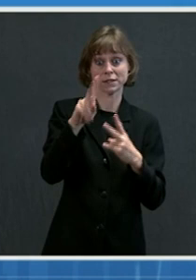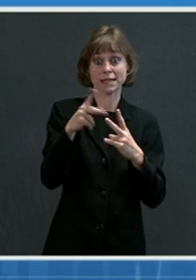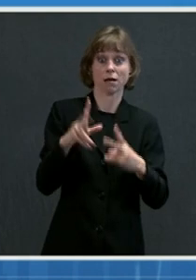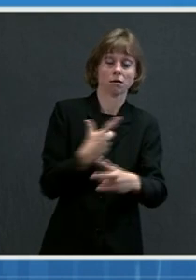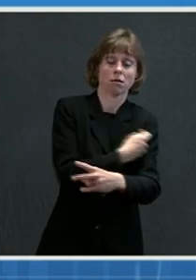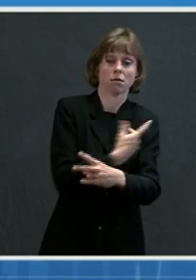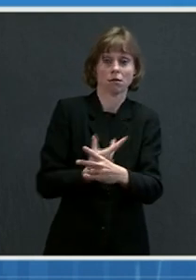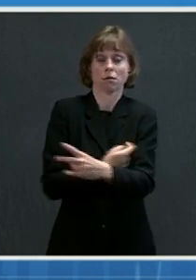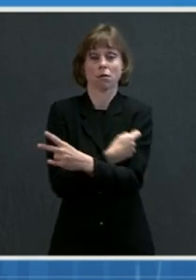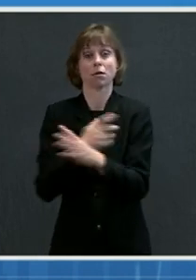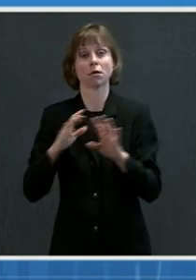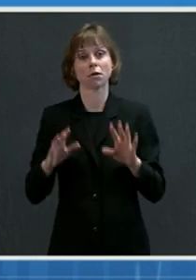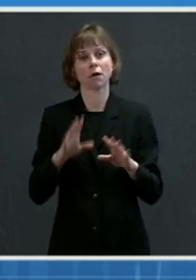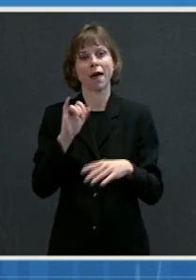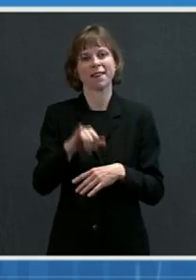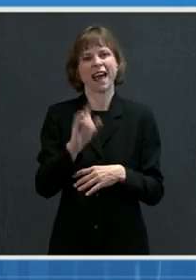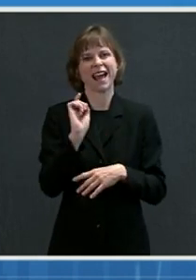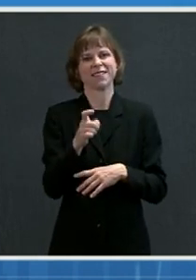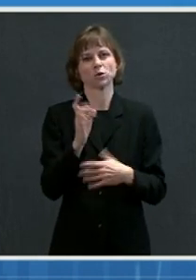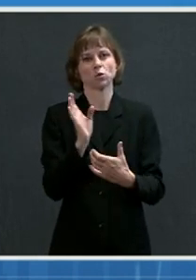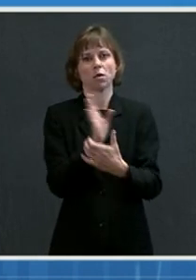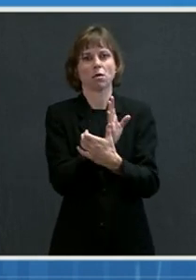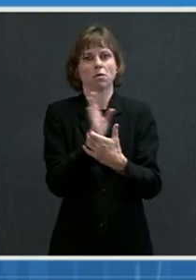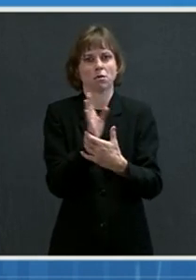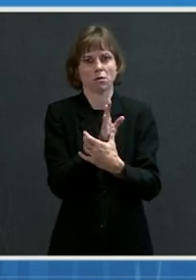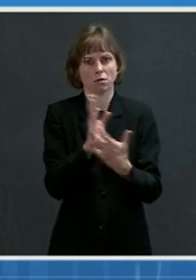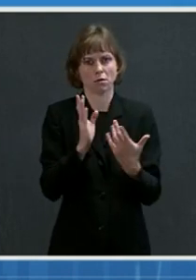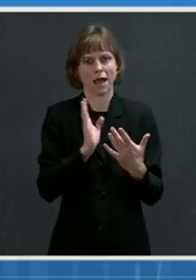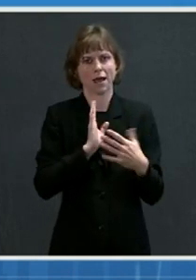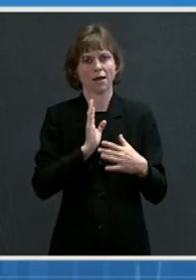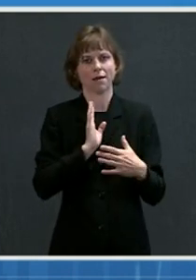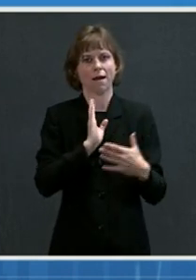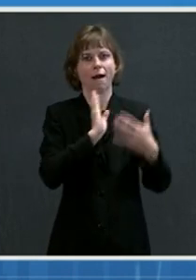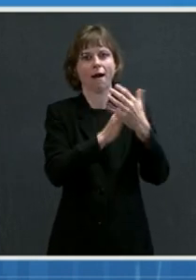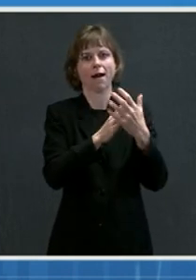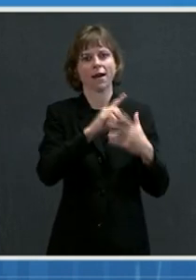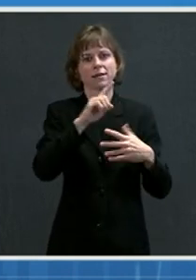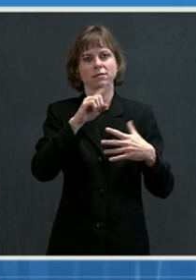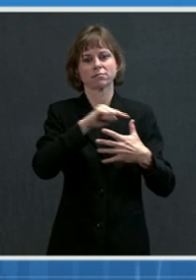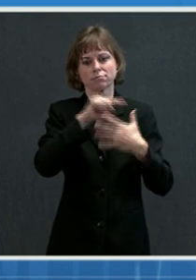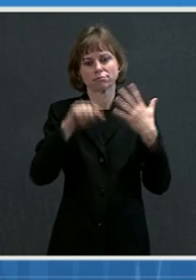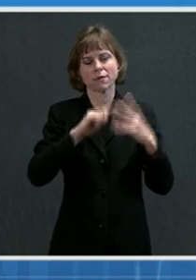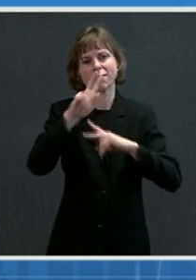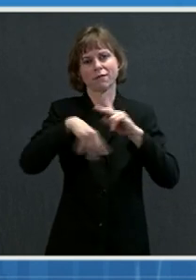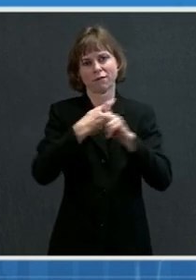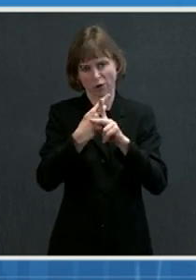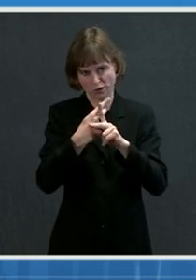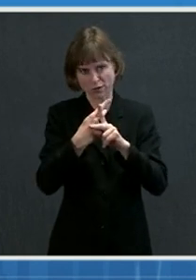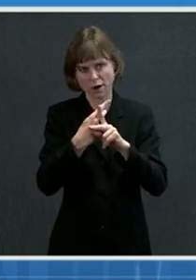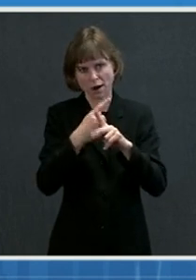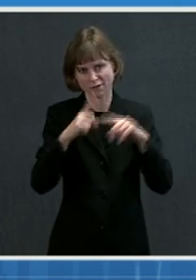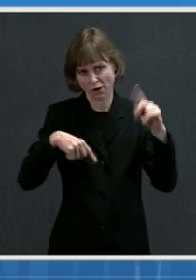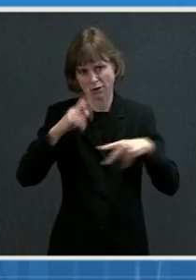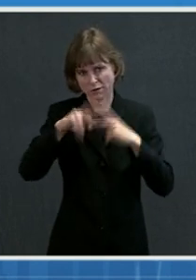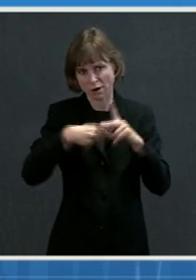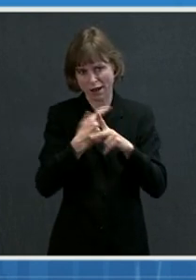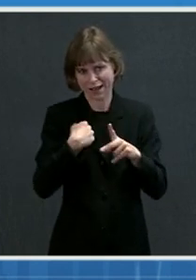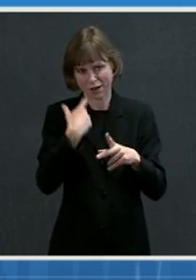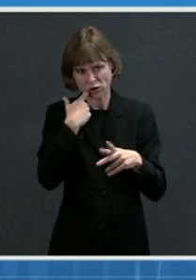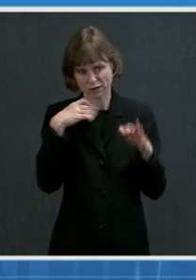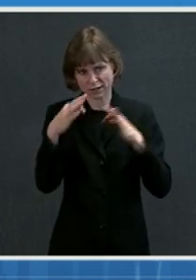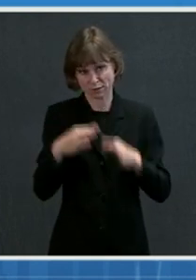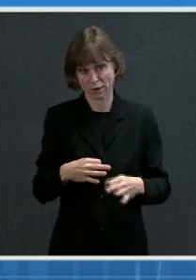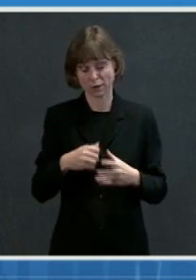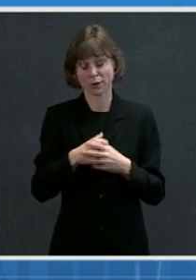which gives you the cushion effect against variants that I mentioned just a few slides ago, the approach that has been